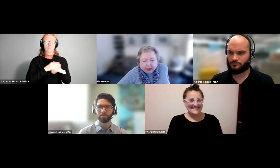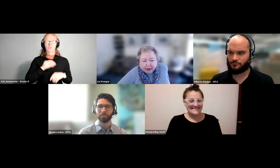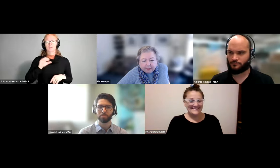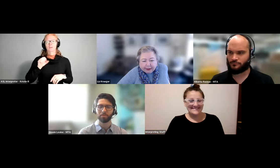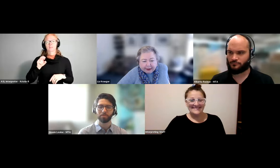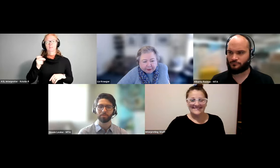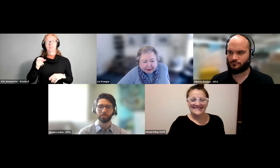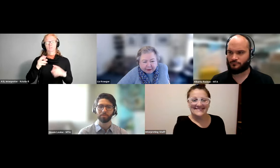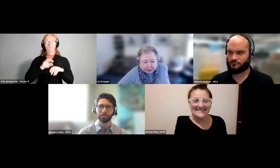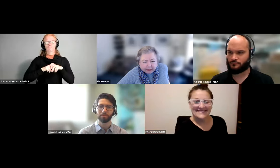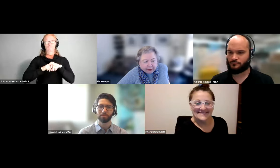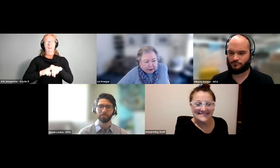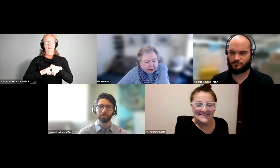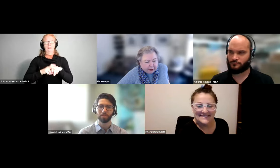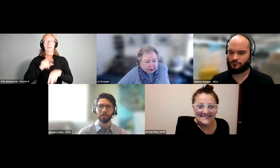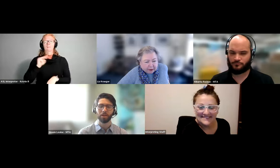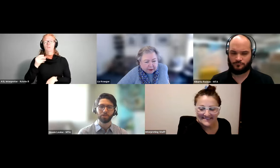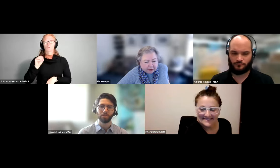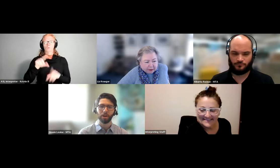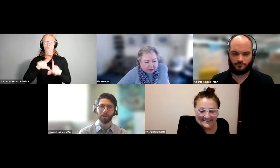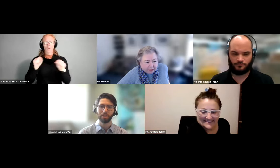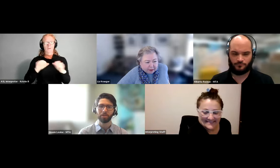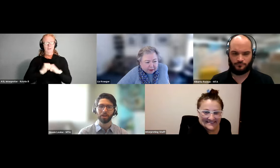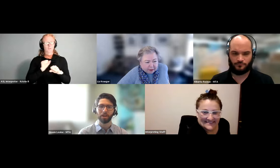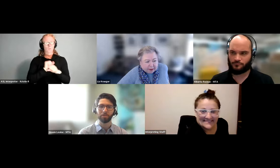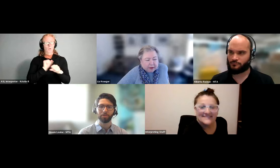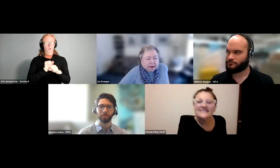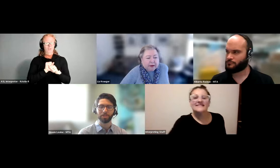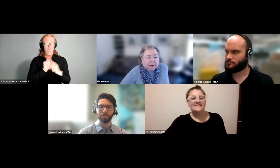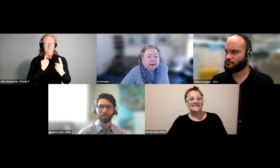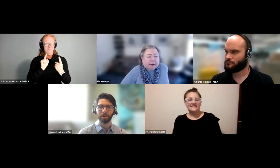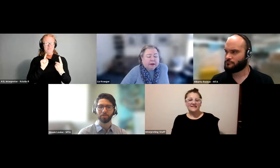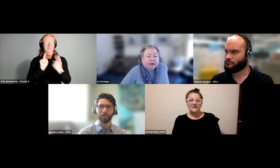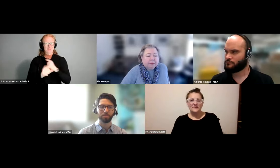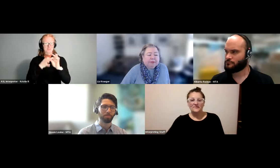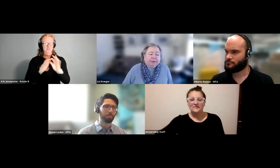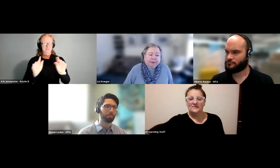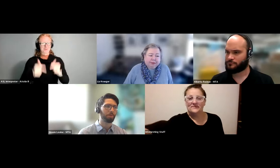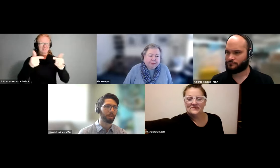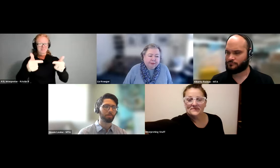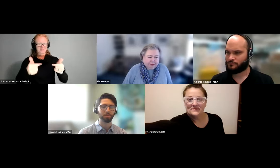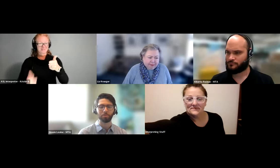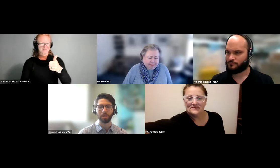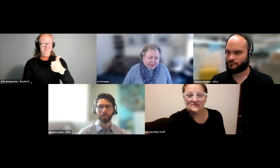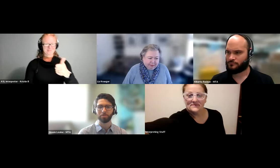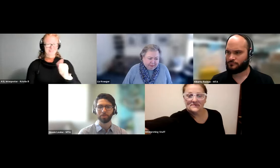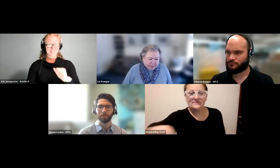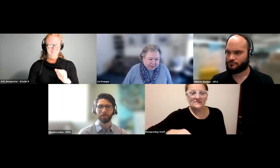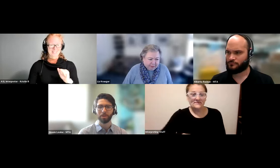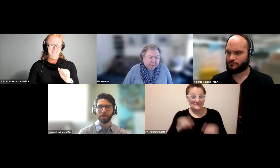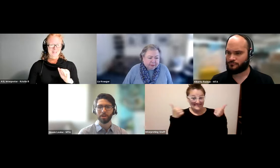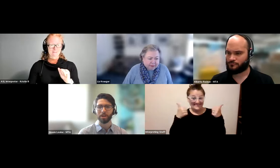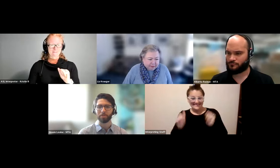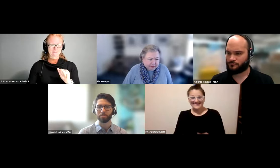um and how is that going to work so right now omni for accessoride we're building up to a pilot